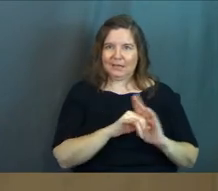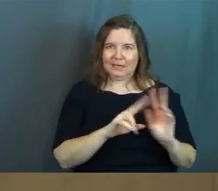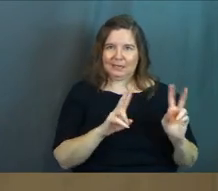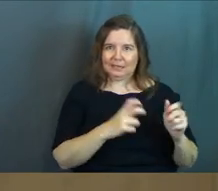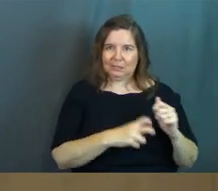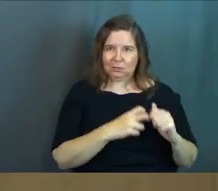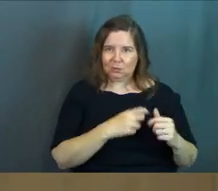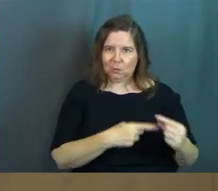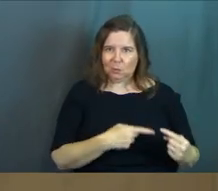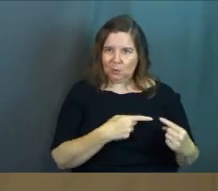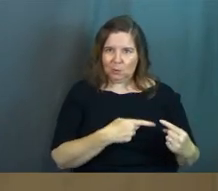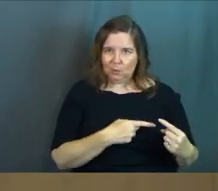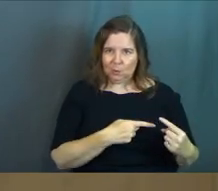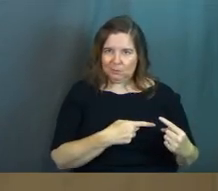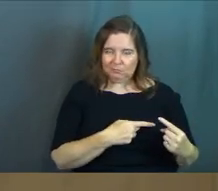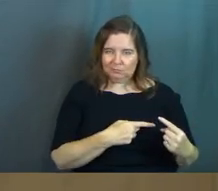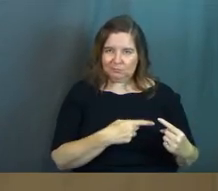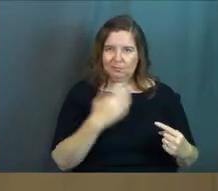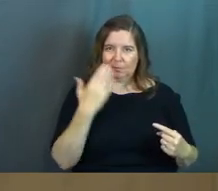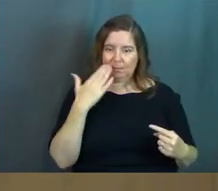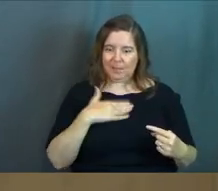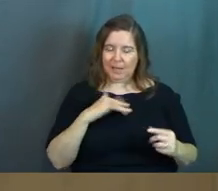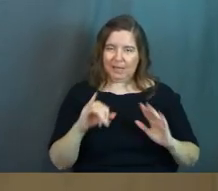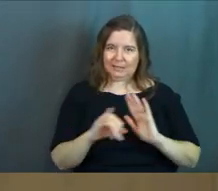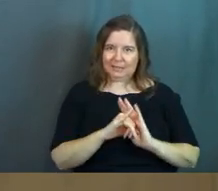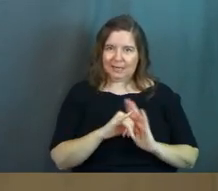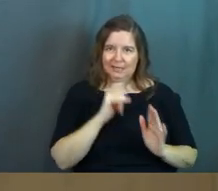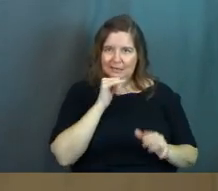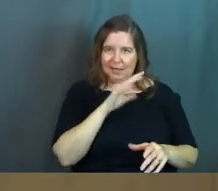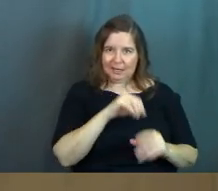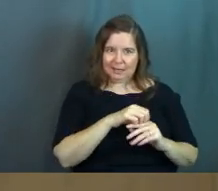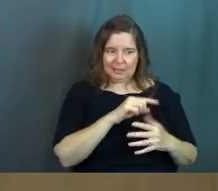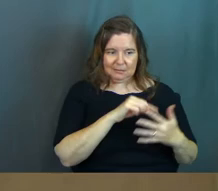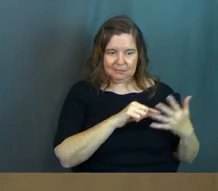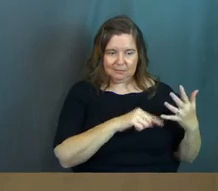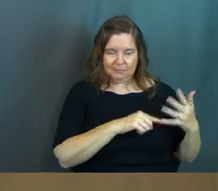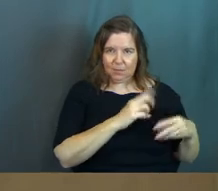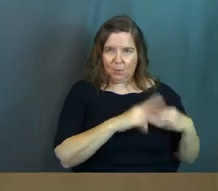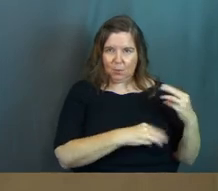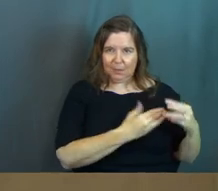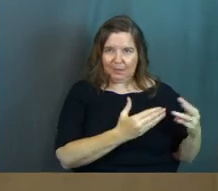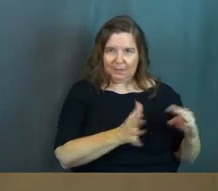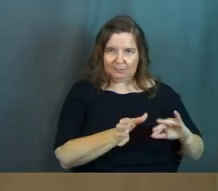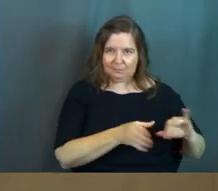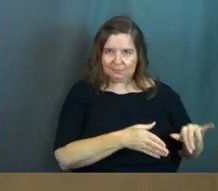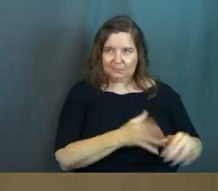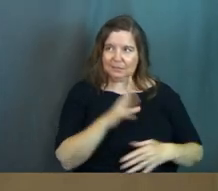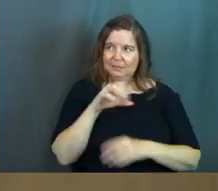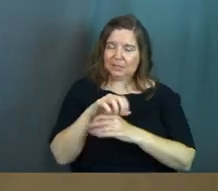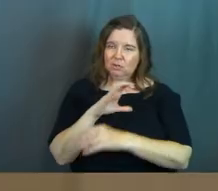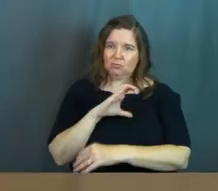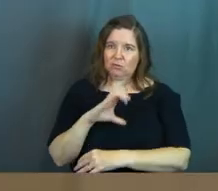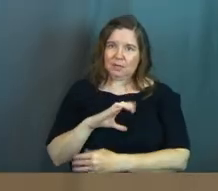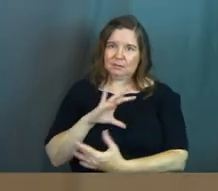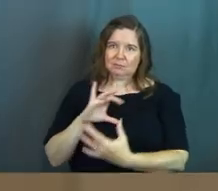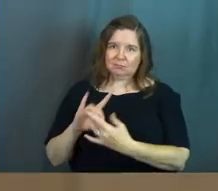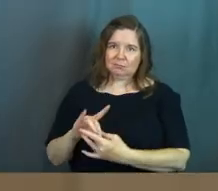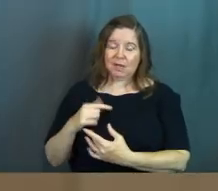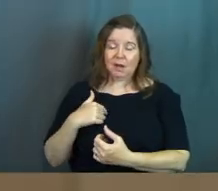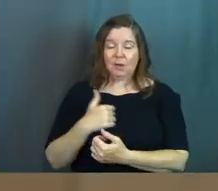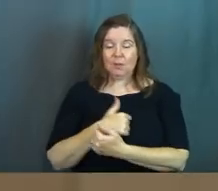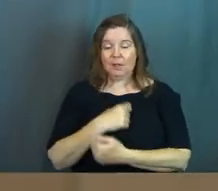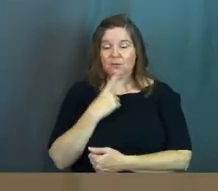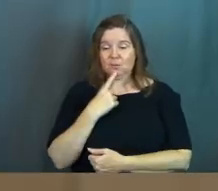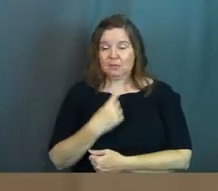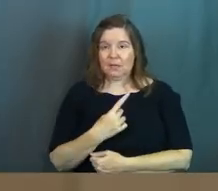issue. I know that my identity is not in worldly things. It's in Christ. And I would love to